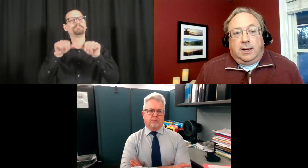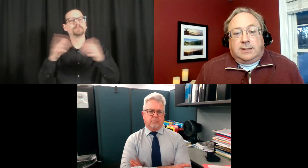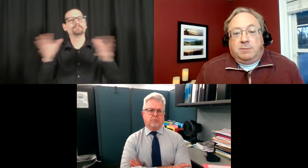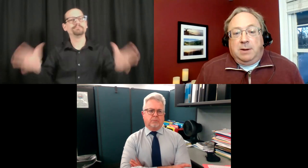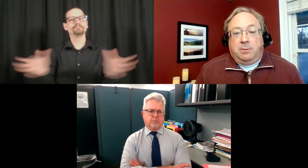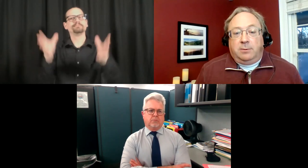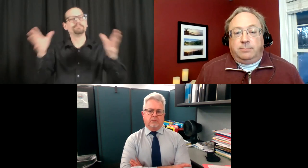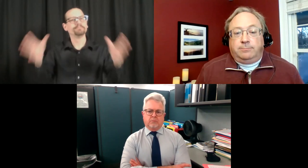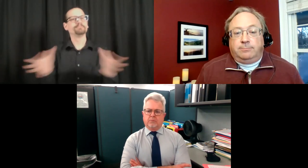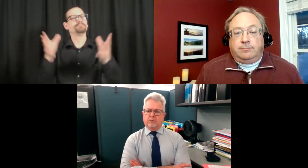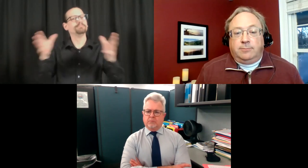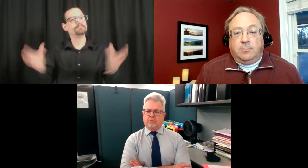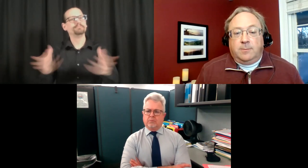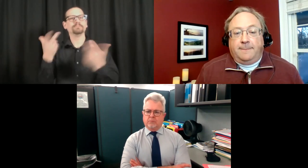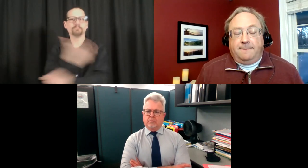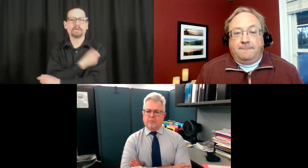Yet it's up to people.